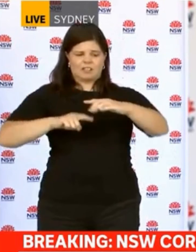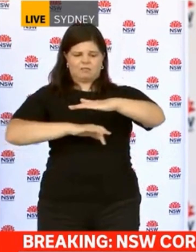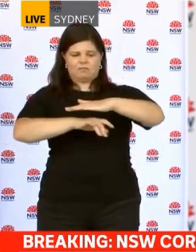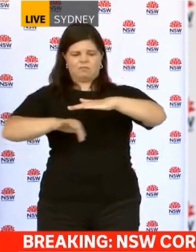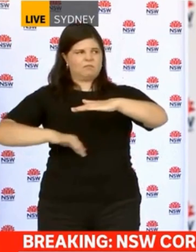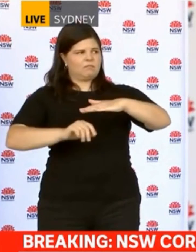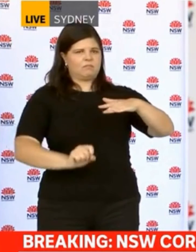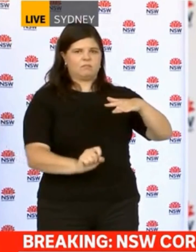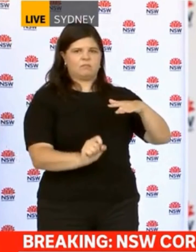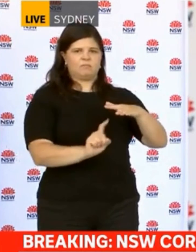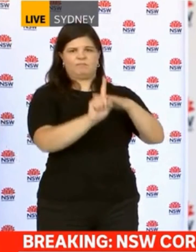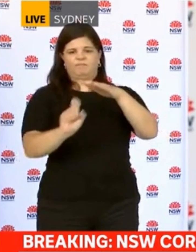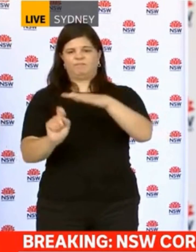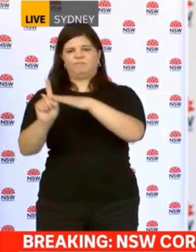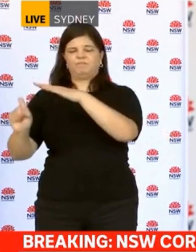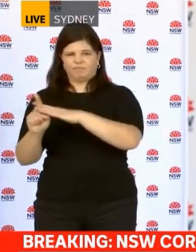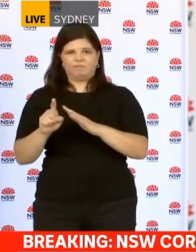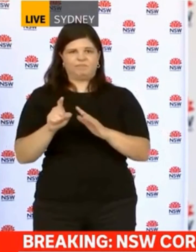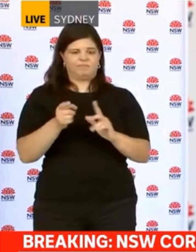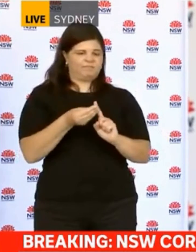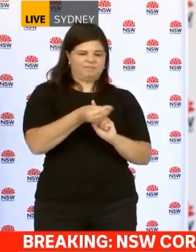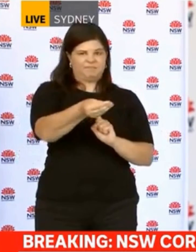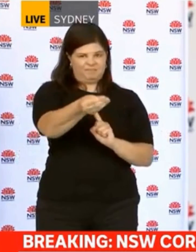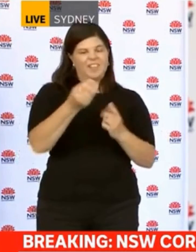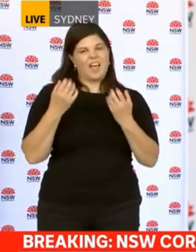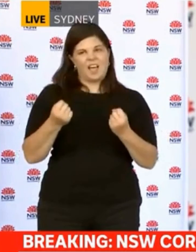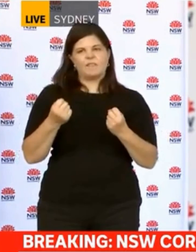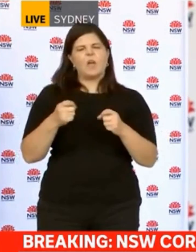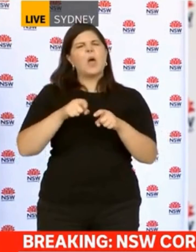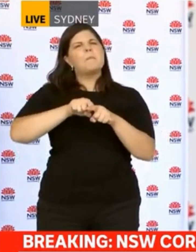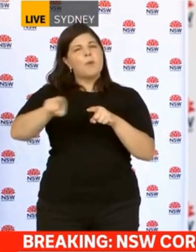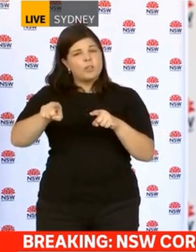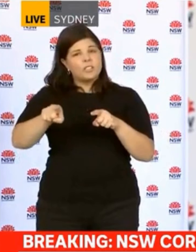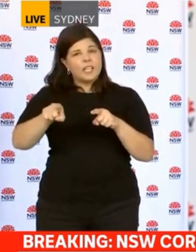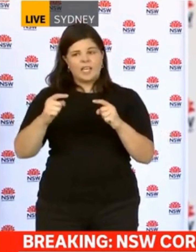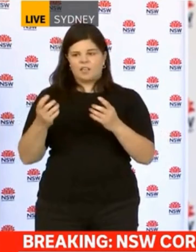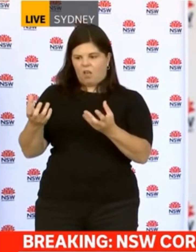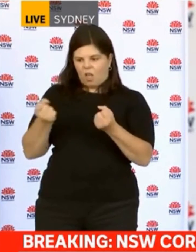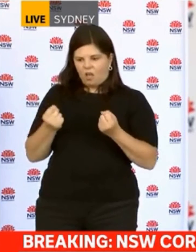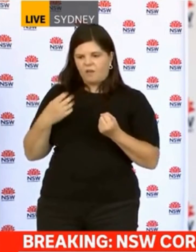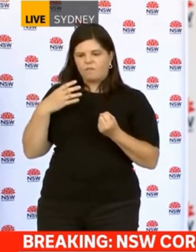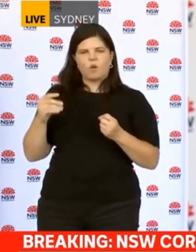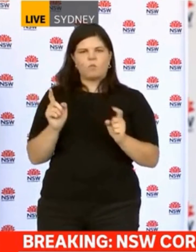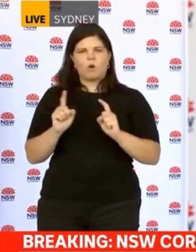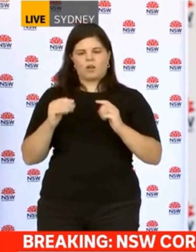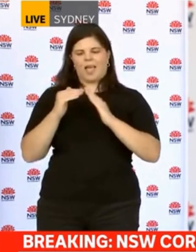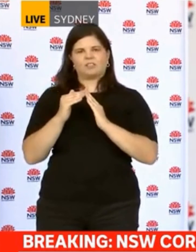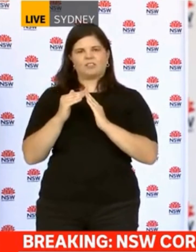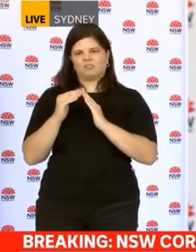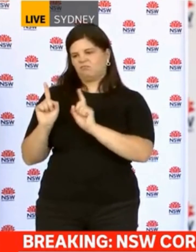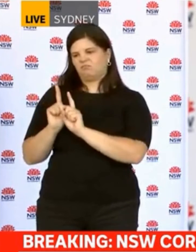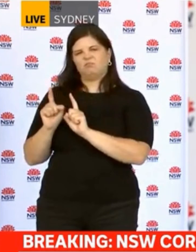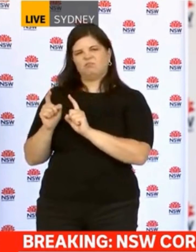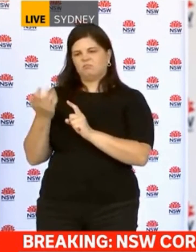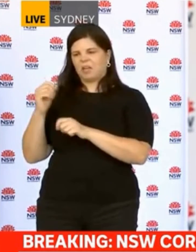community transmission, even though, in most instances, they're household contacts or people already in isolation. But we have had a couple of examples